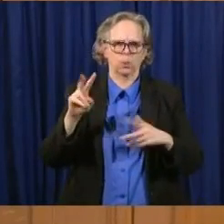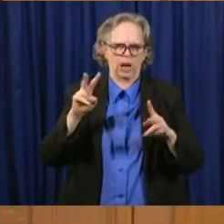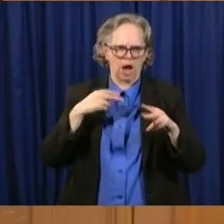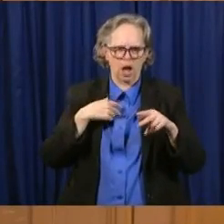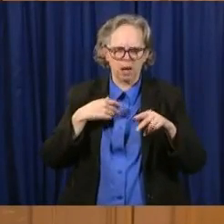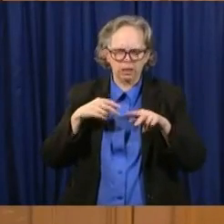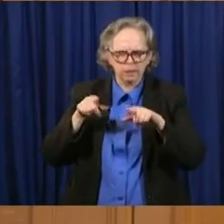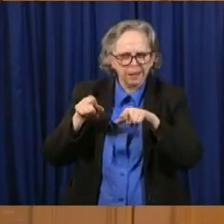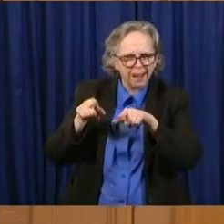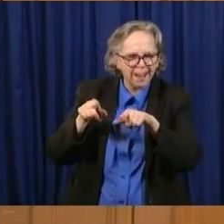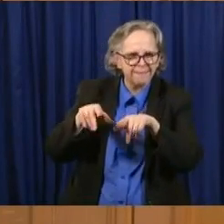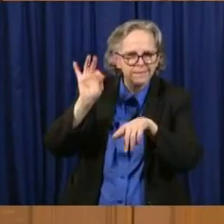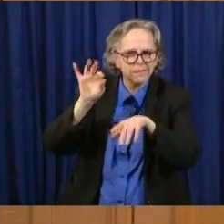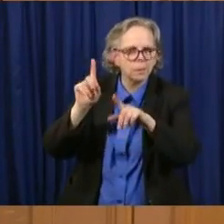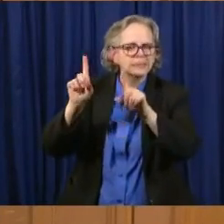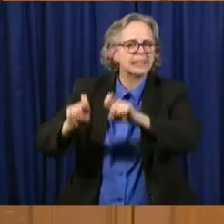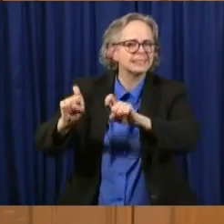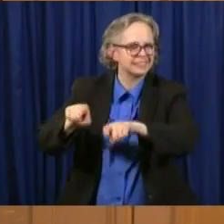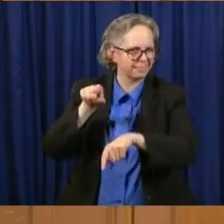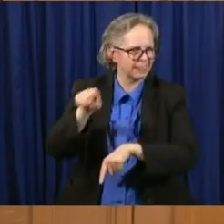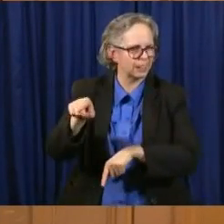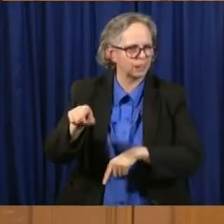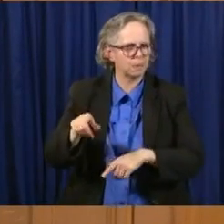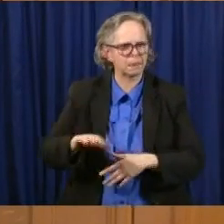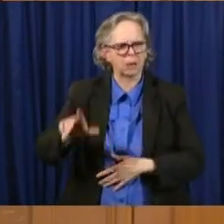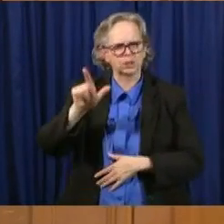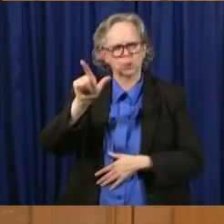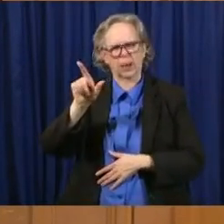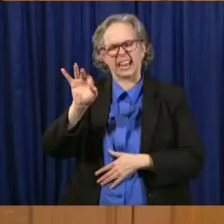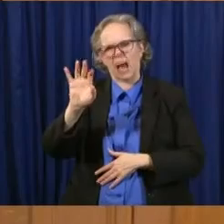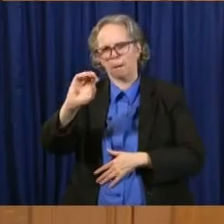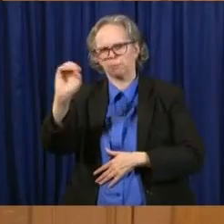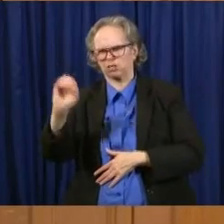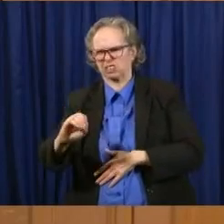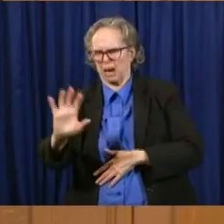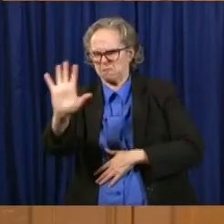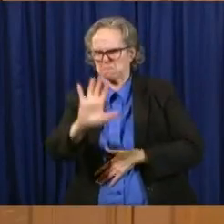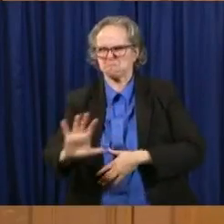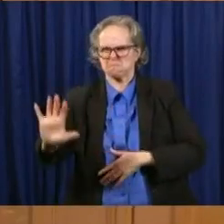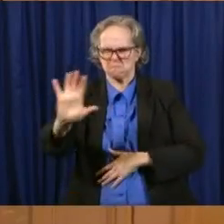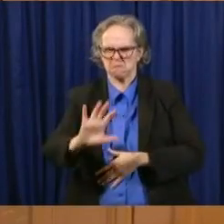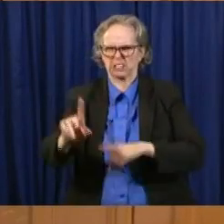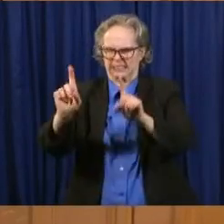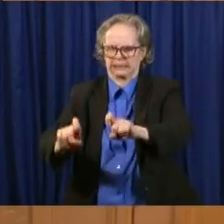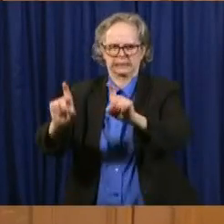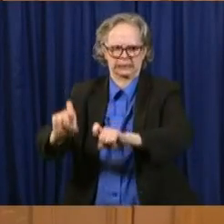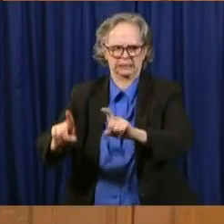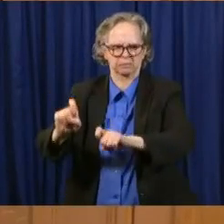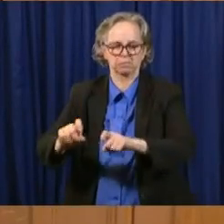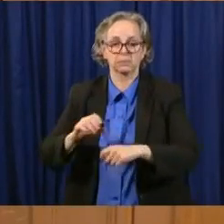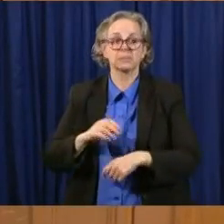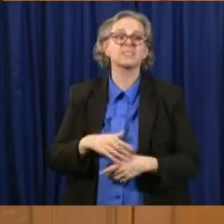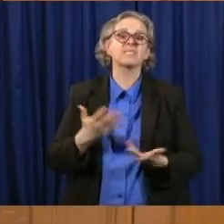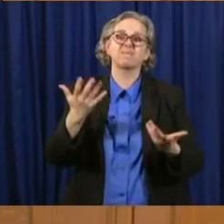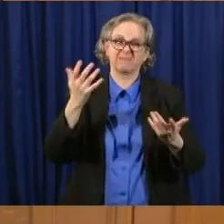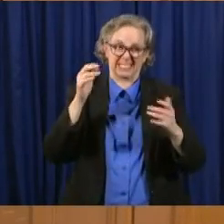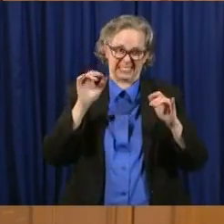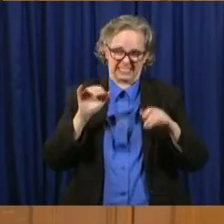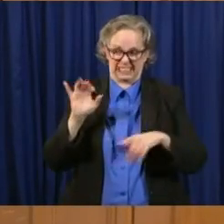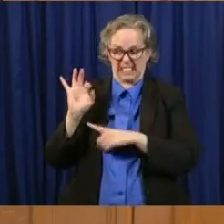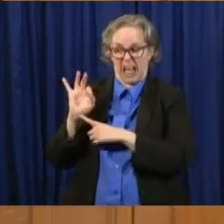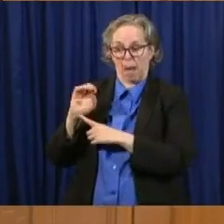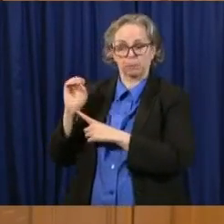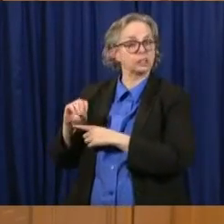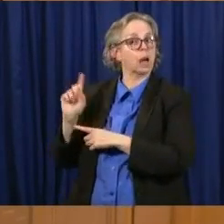groups, um, at 29% of cases, ICU missions being 9%. Um, healthcare